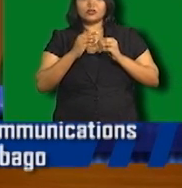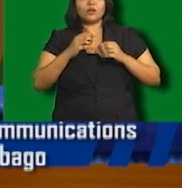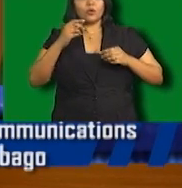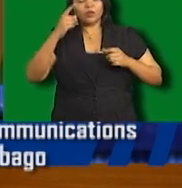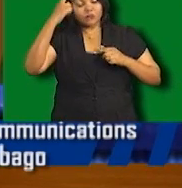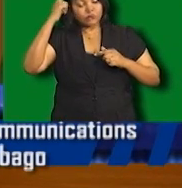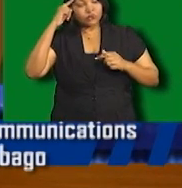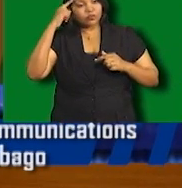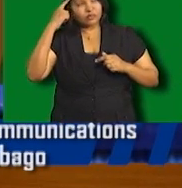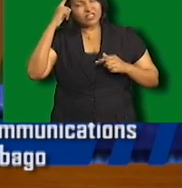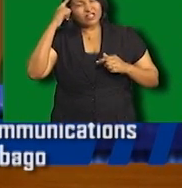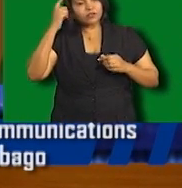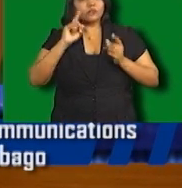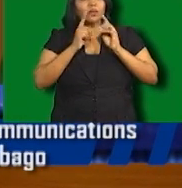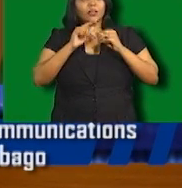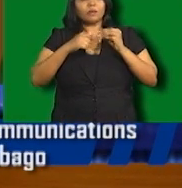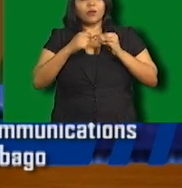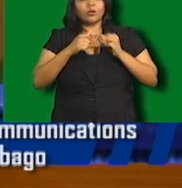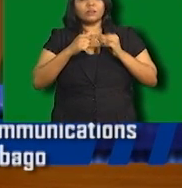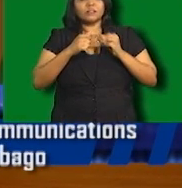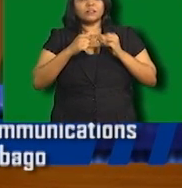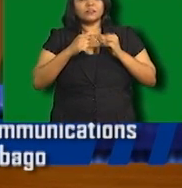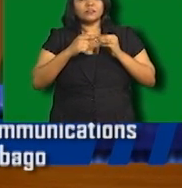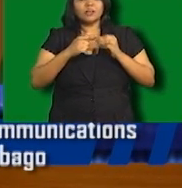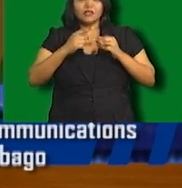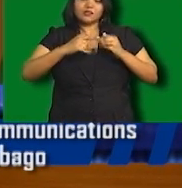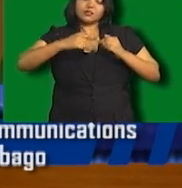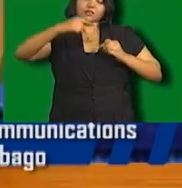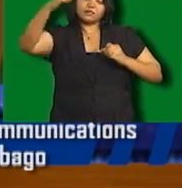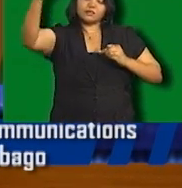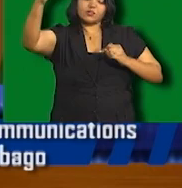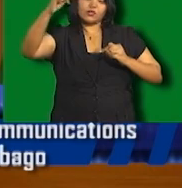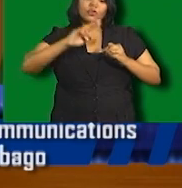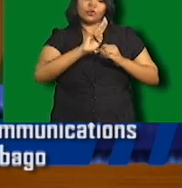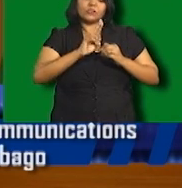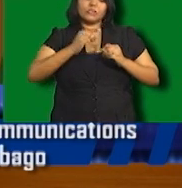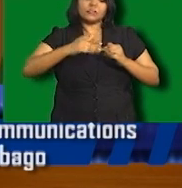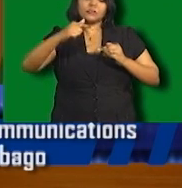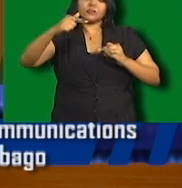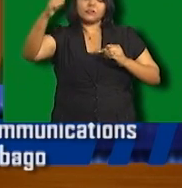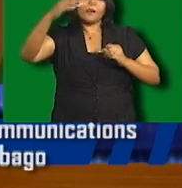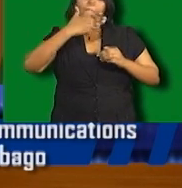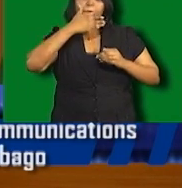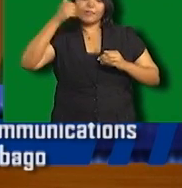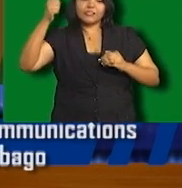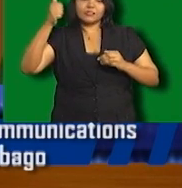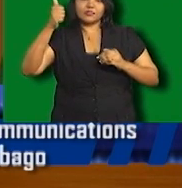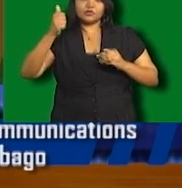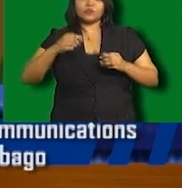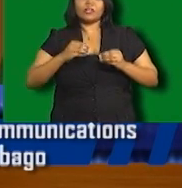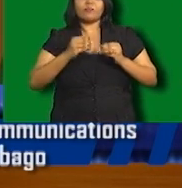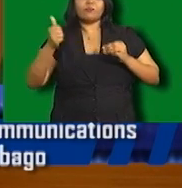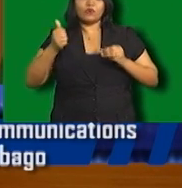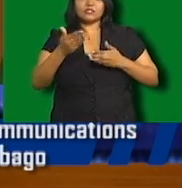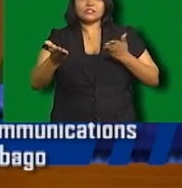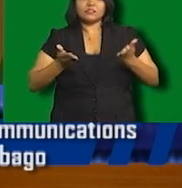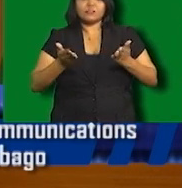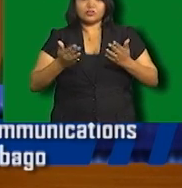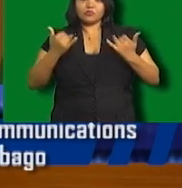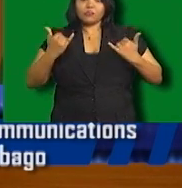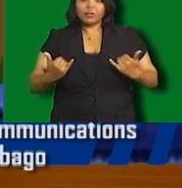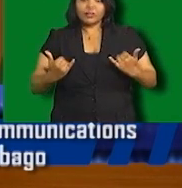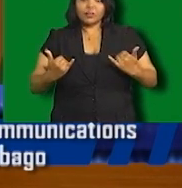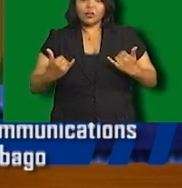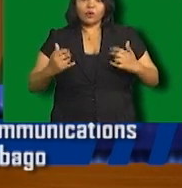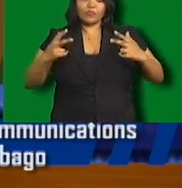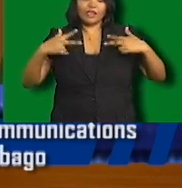efficiency means that with the same amount of spectrum that you use, you can provide more services. Currently, we